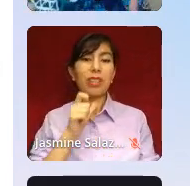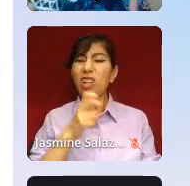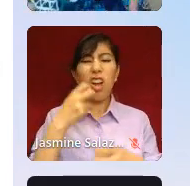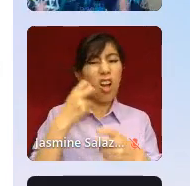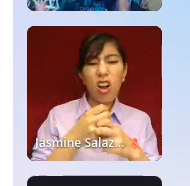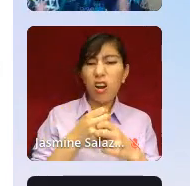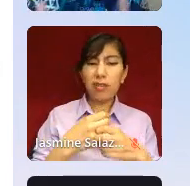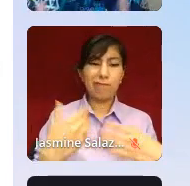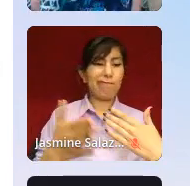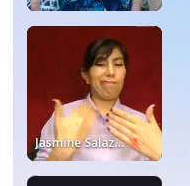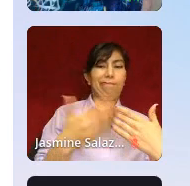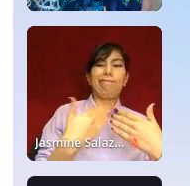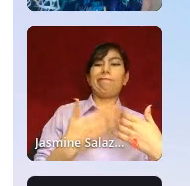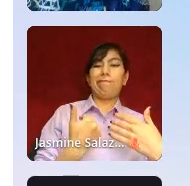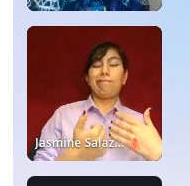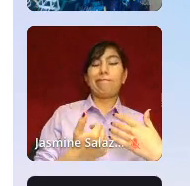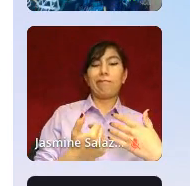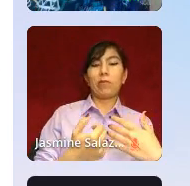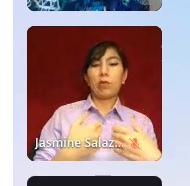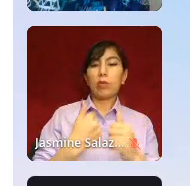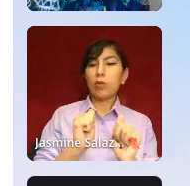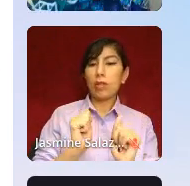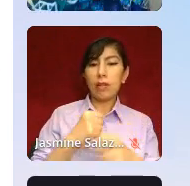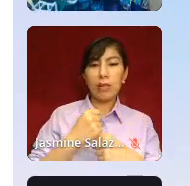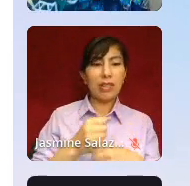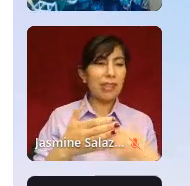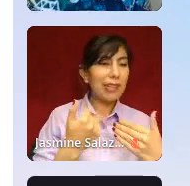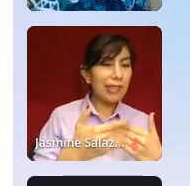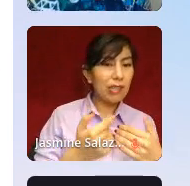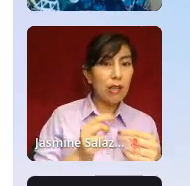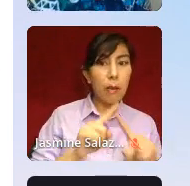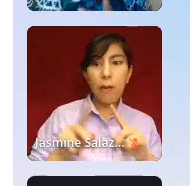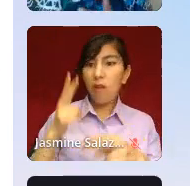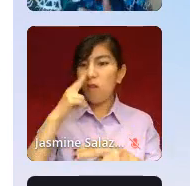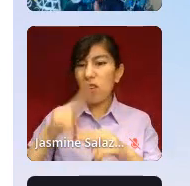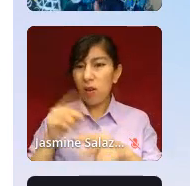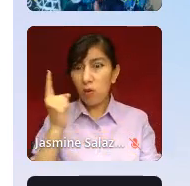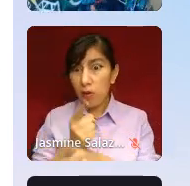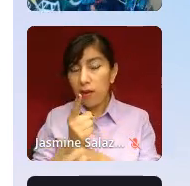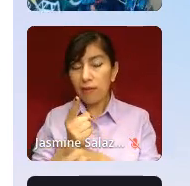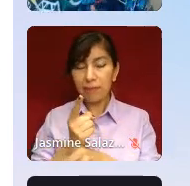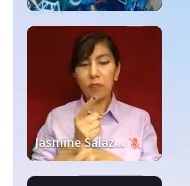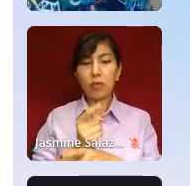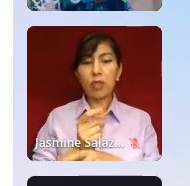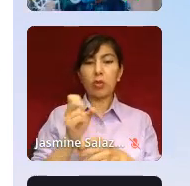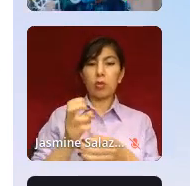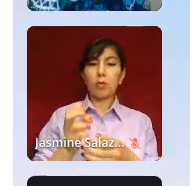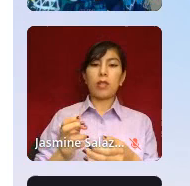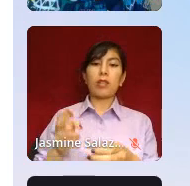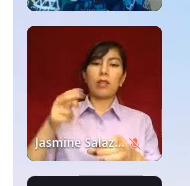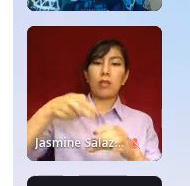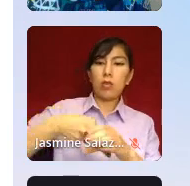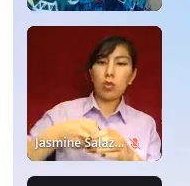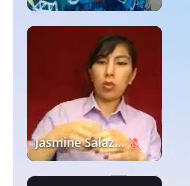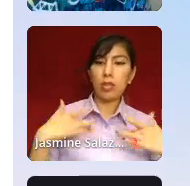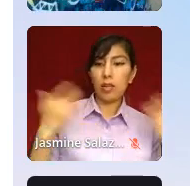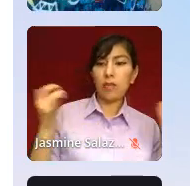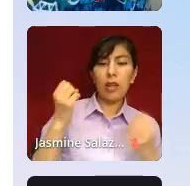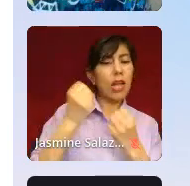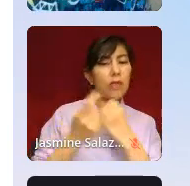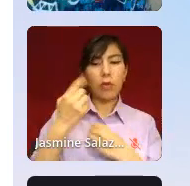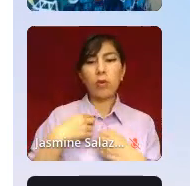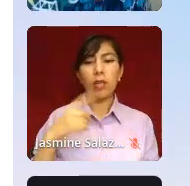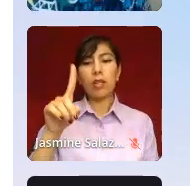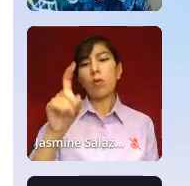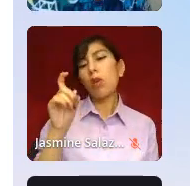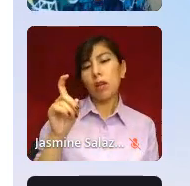It's easy. We're trying to make it really easy, but also fun, right? So just by entering the event, everyone has 100